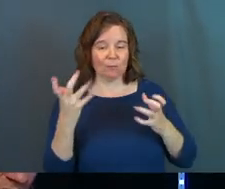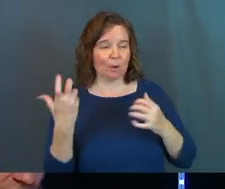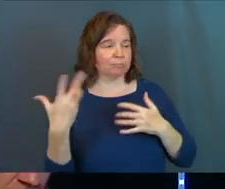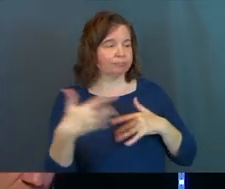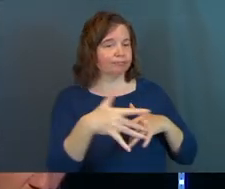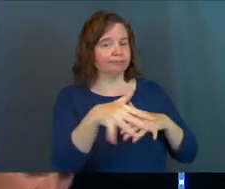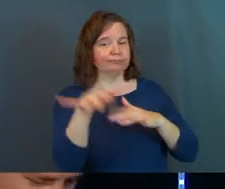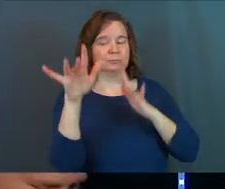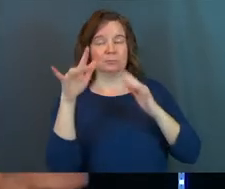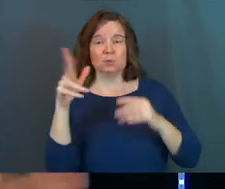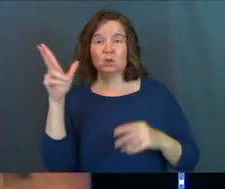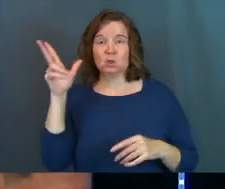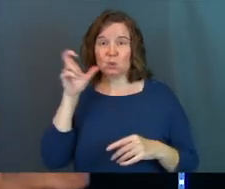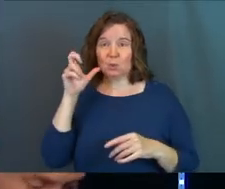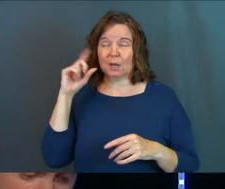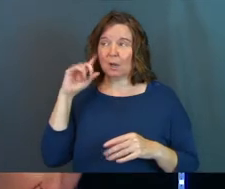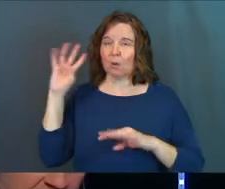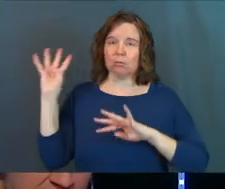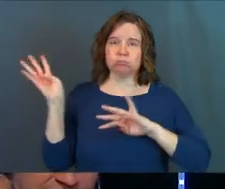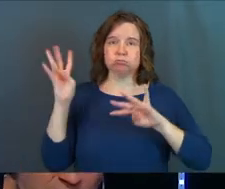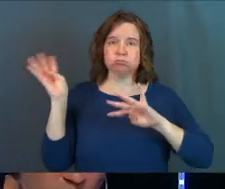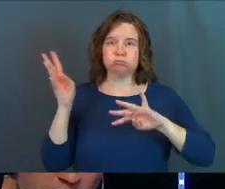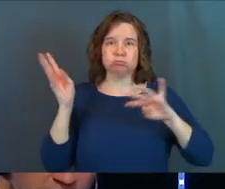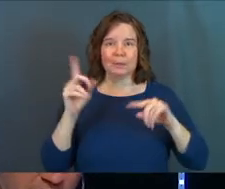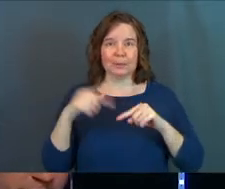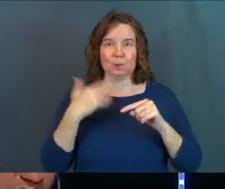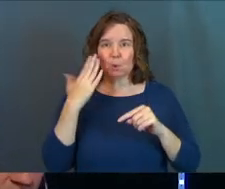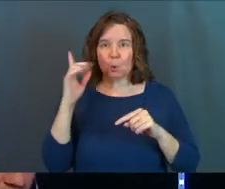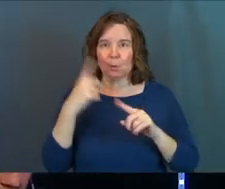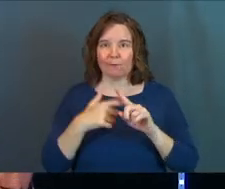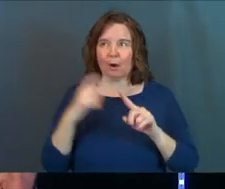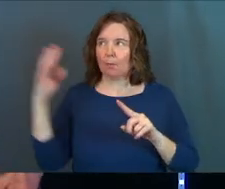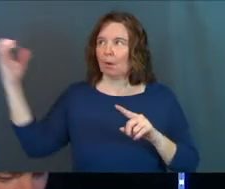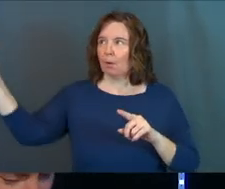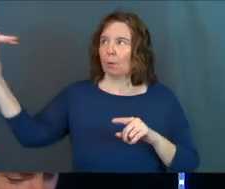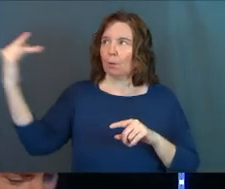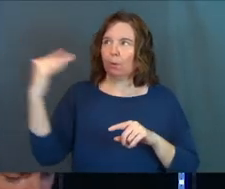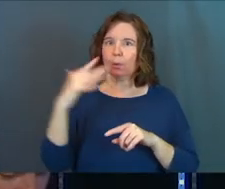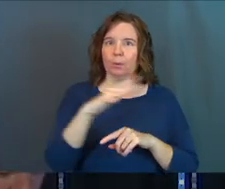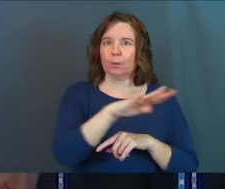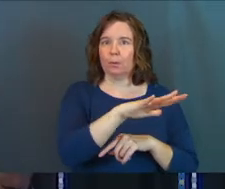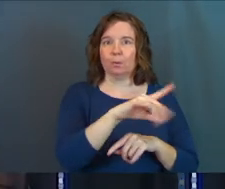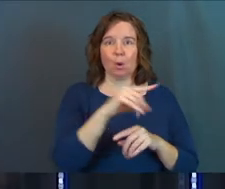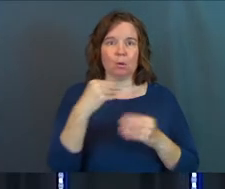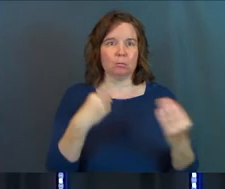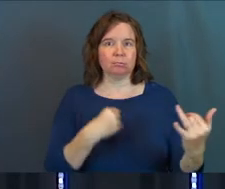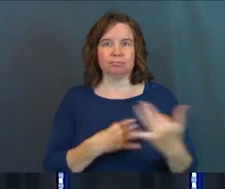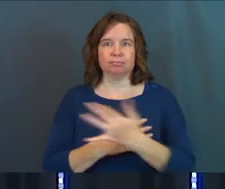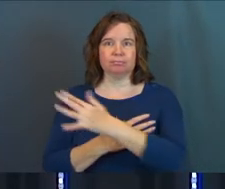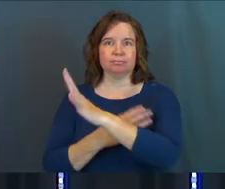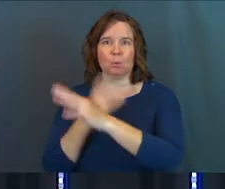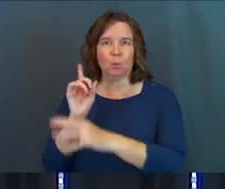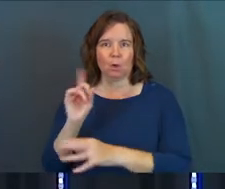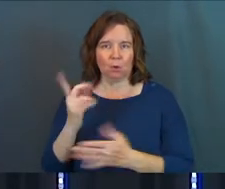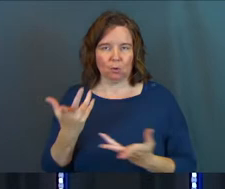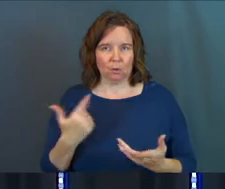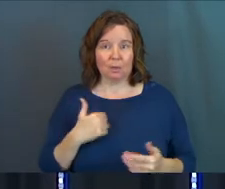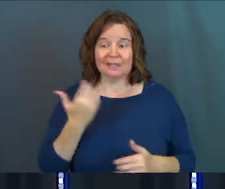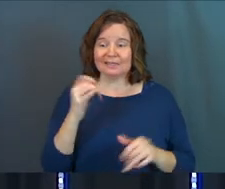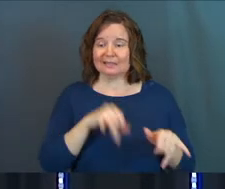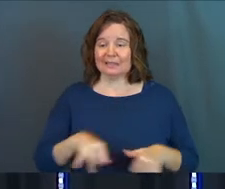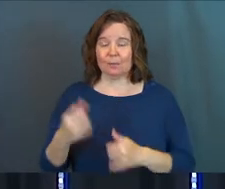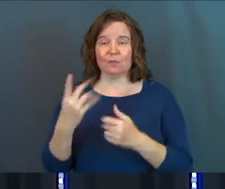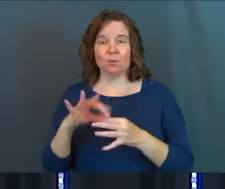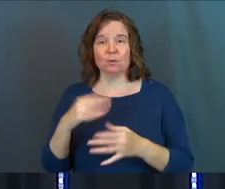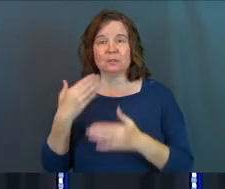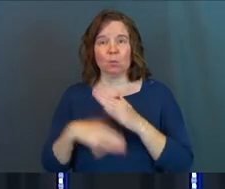Jesus is still talking. You hear its sound, but you cannot tell where it comes from or where it's going to be going. So it is with everyone who's been born to